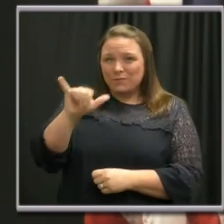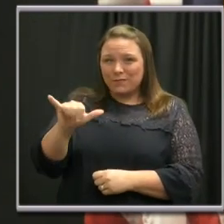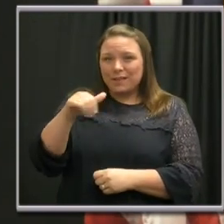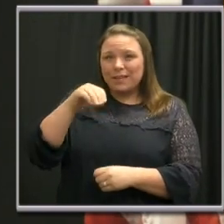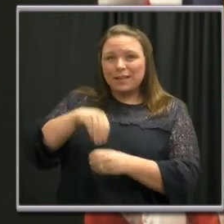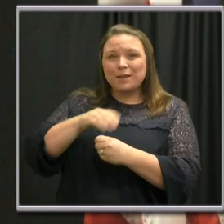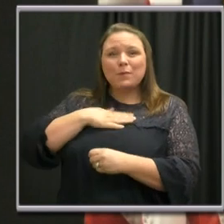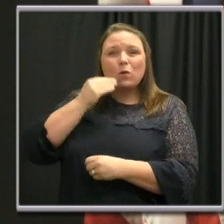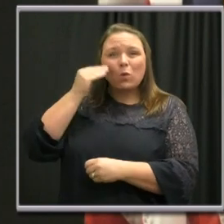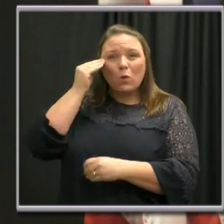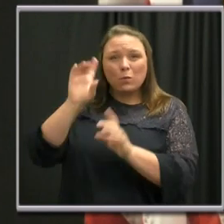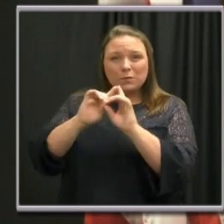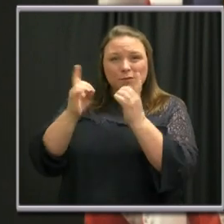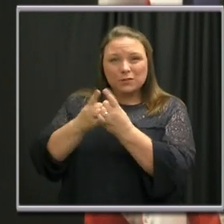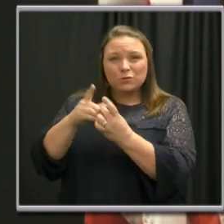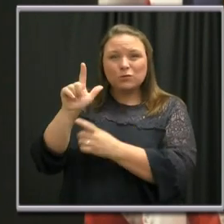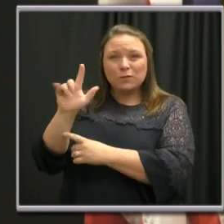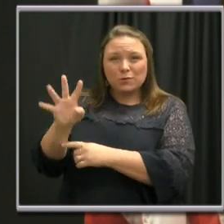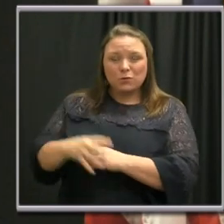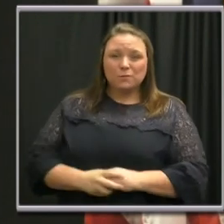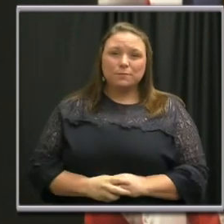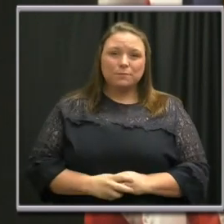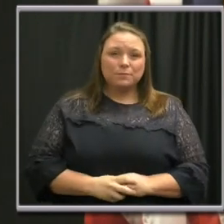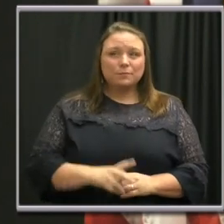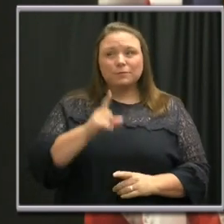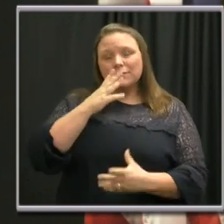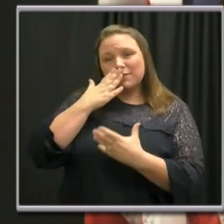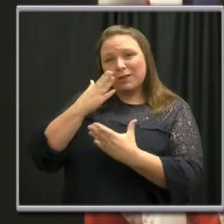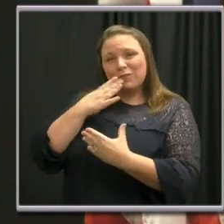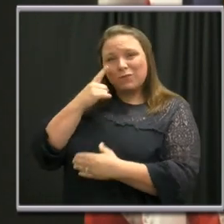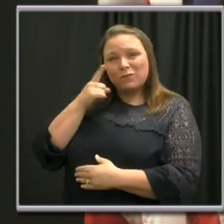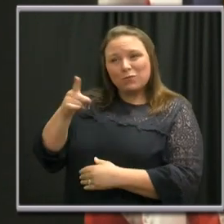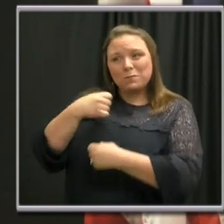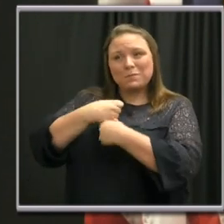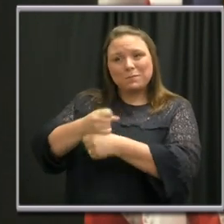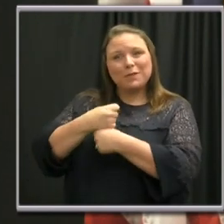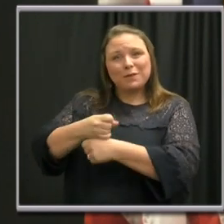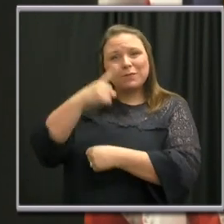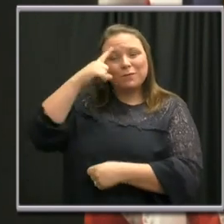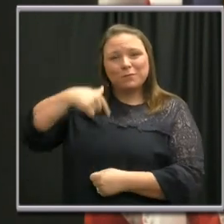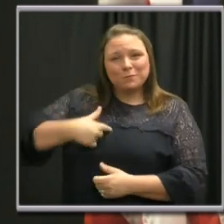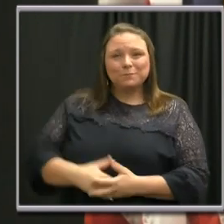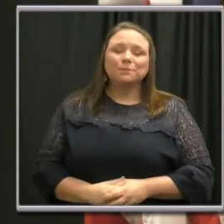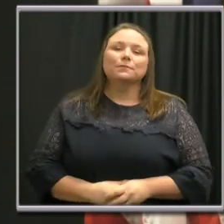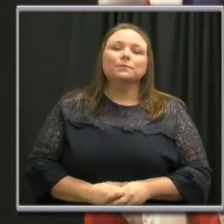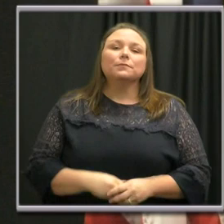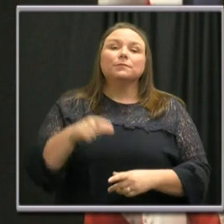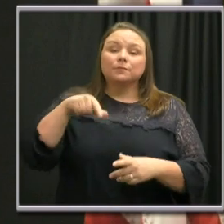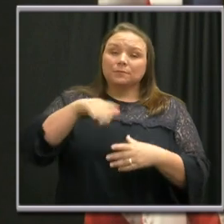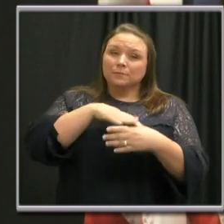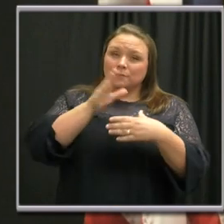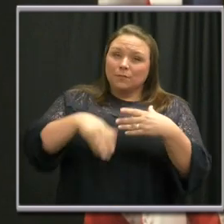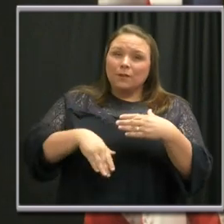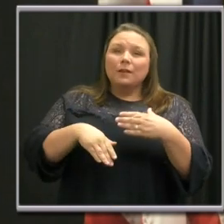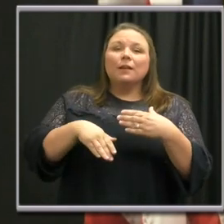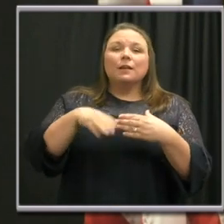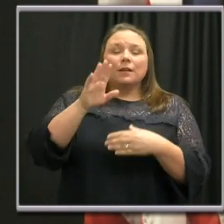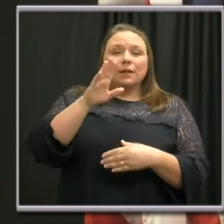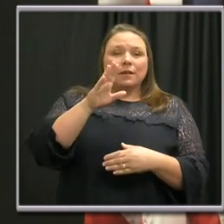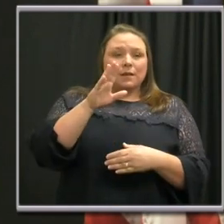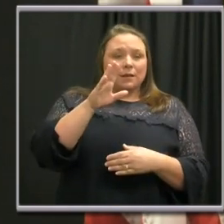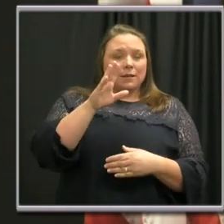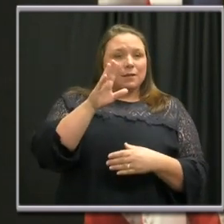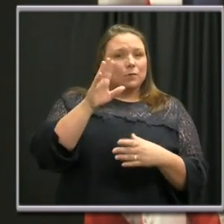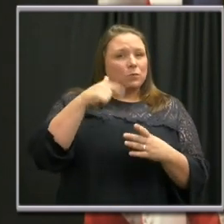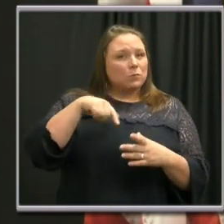district of District 24, and I'm grateful to her for doing this. This weekend, Middle Tennessee experienced